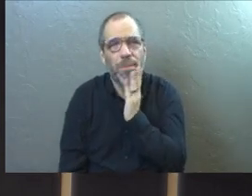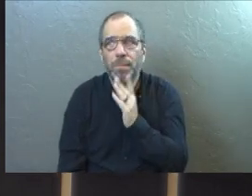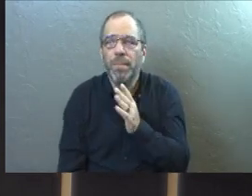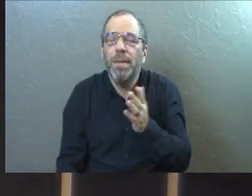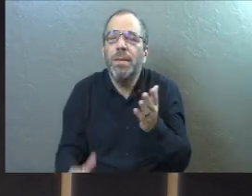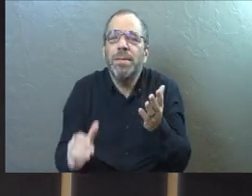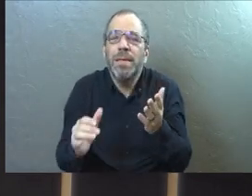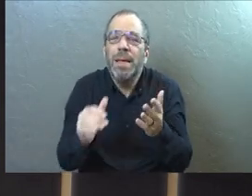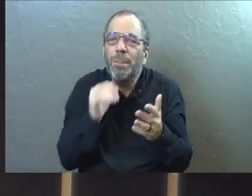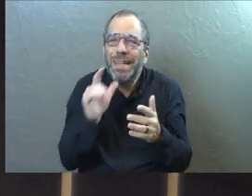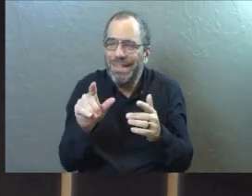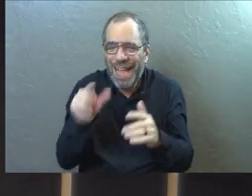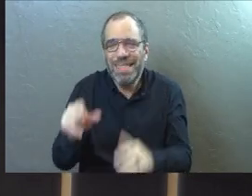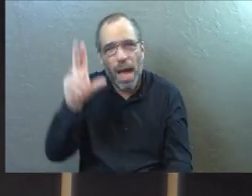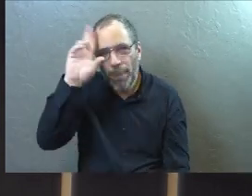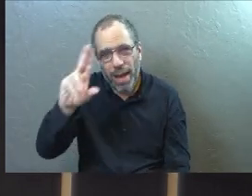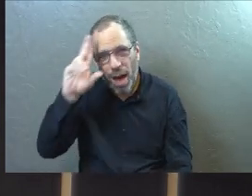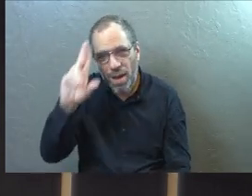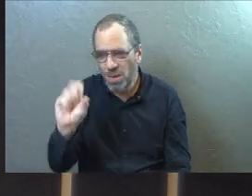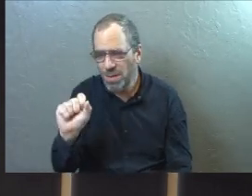But that's not who he is.